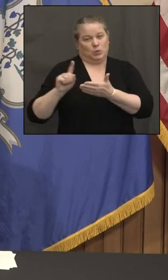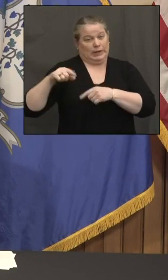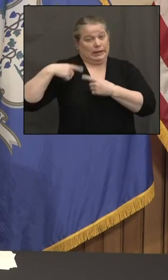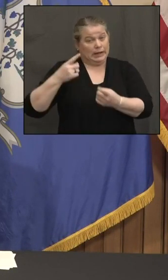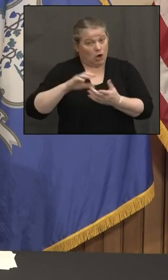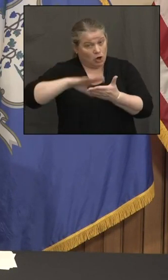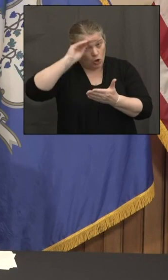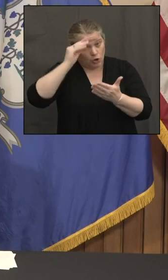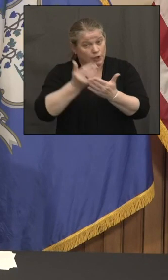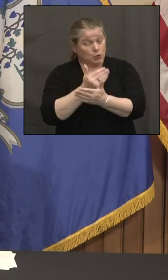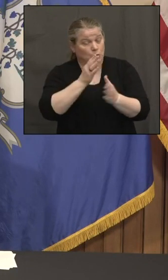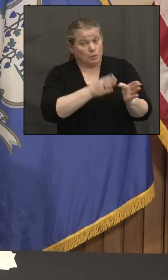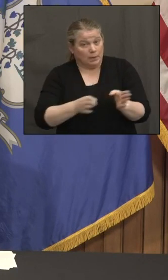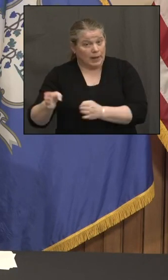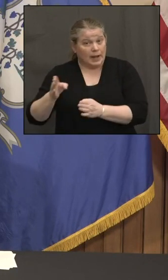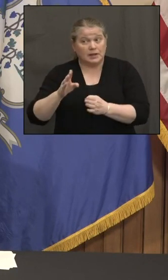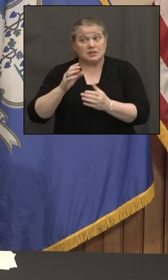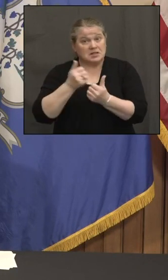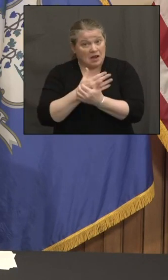everyone?